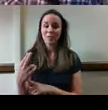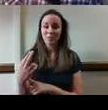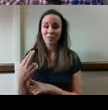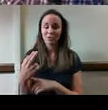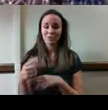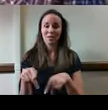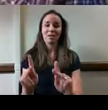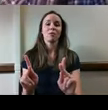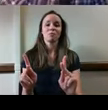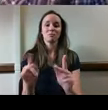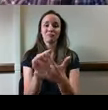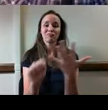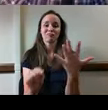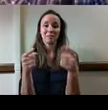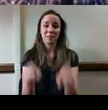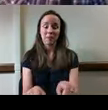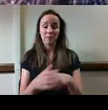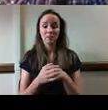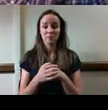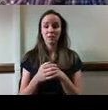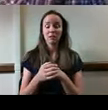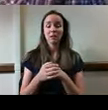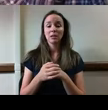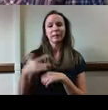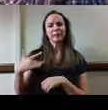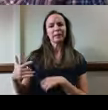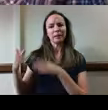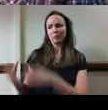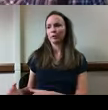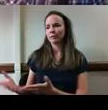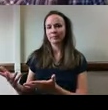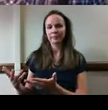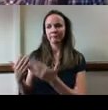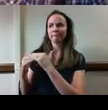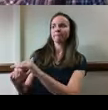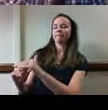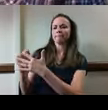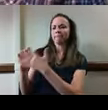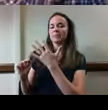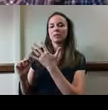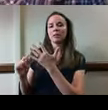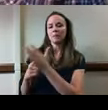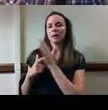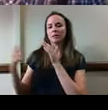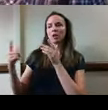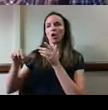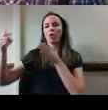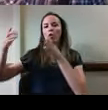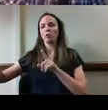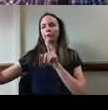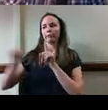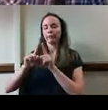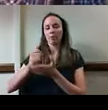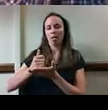So many people who would otherwise need personal assistance now can try to live on their own or with only